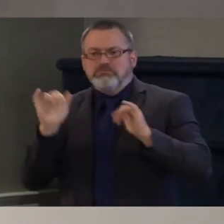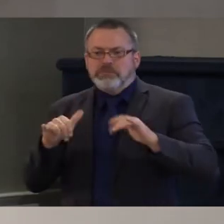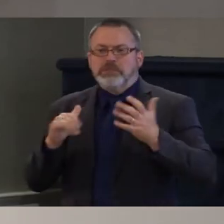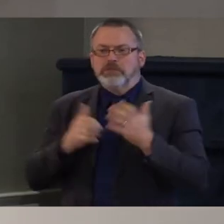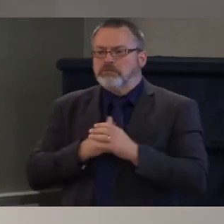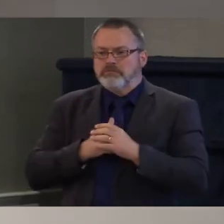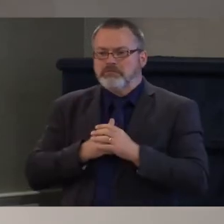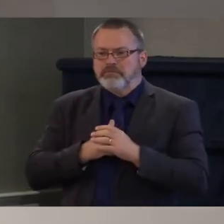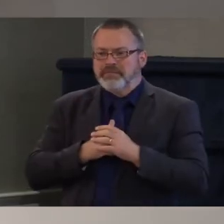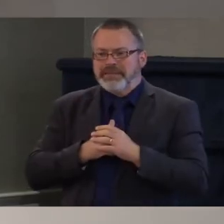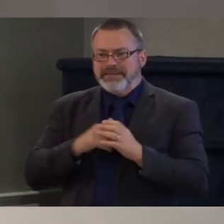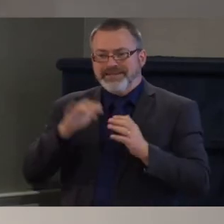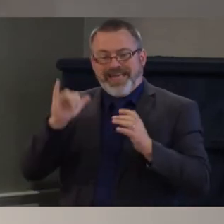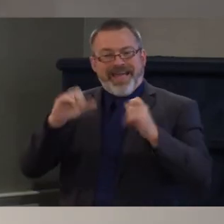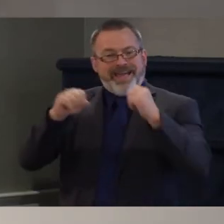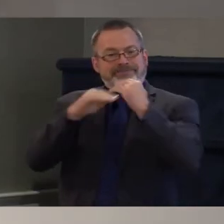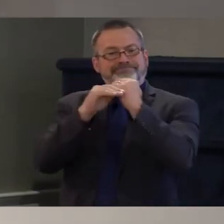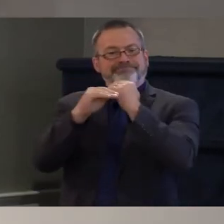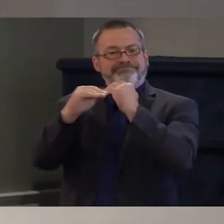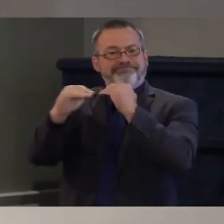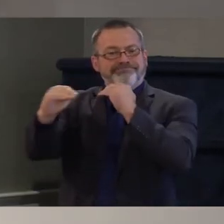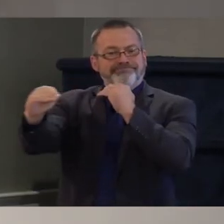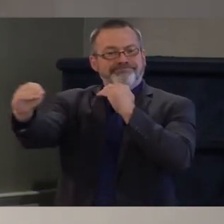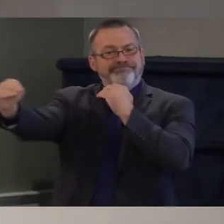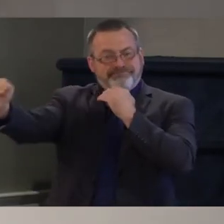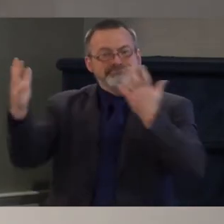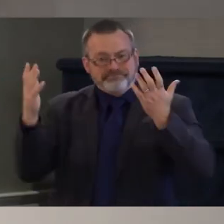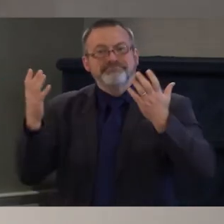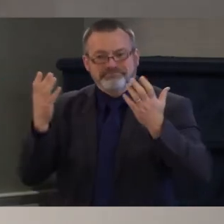keeping with what is best for community and environment.